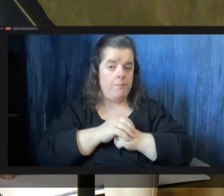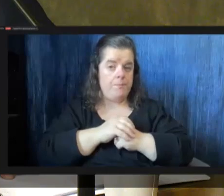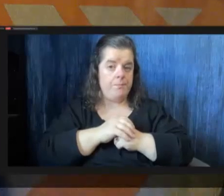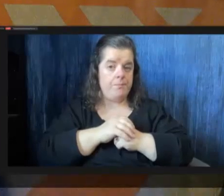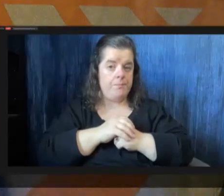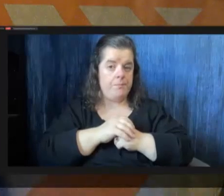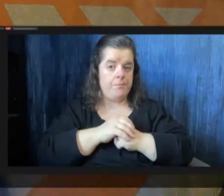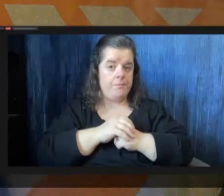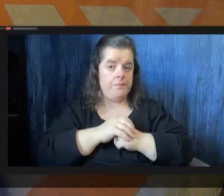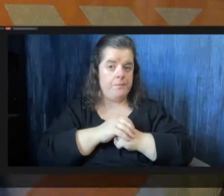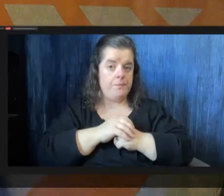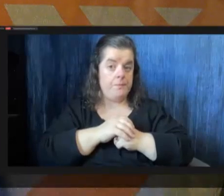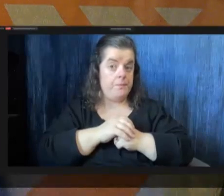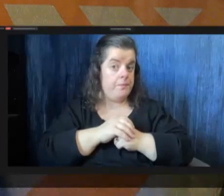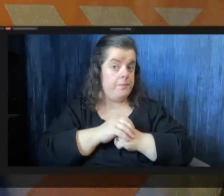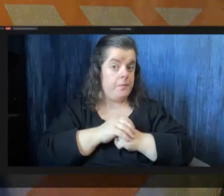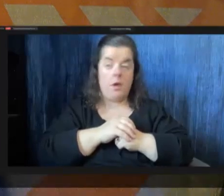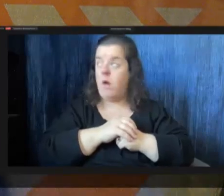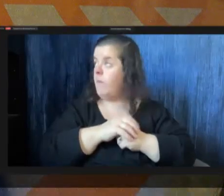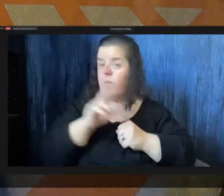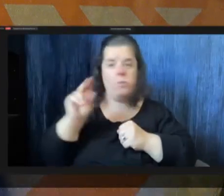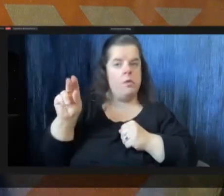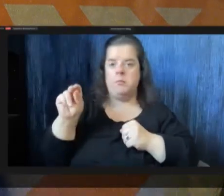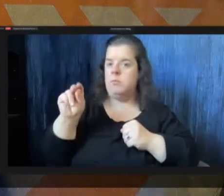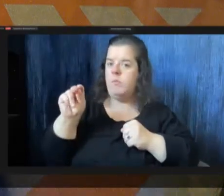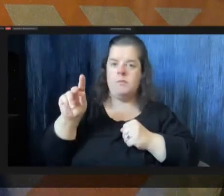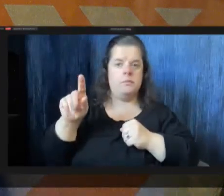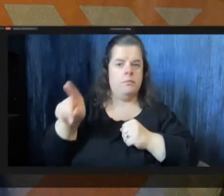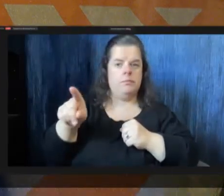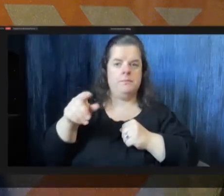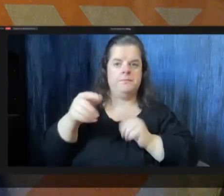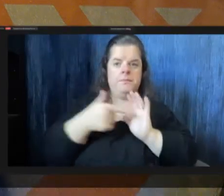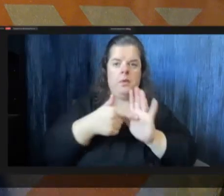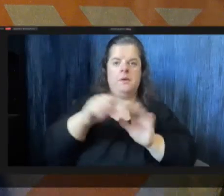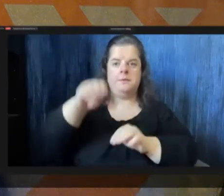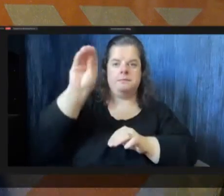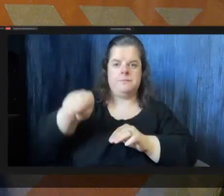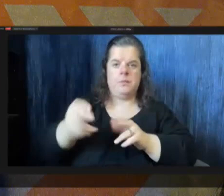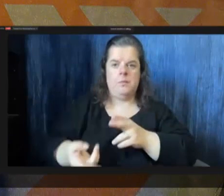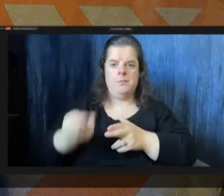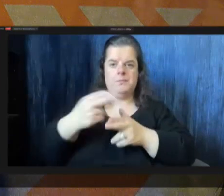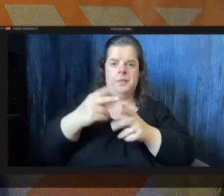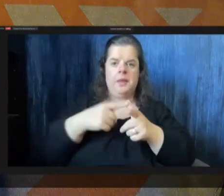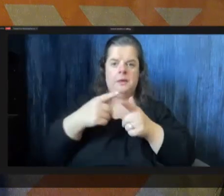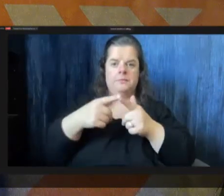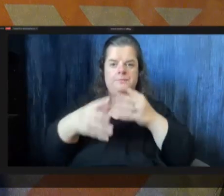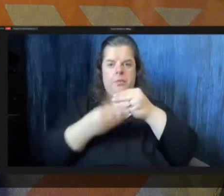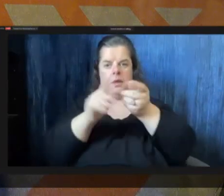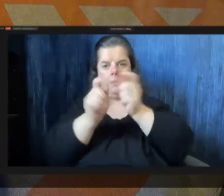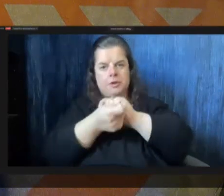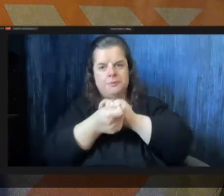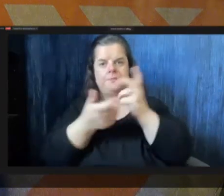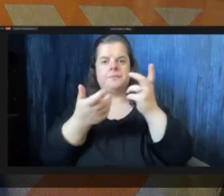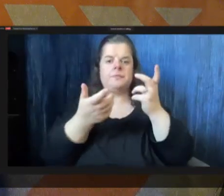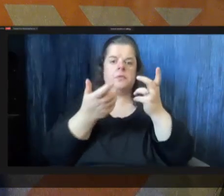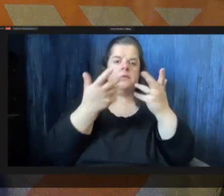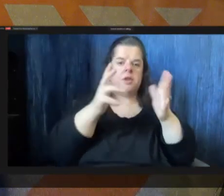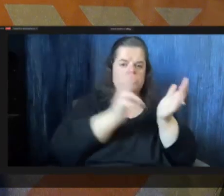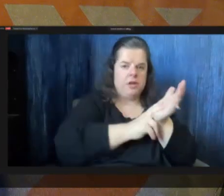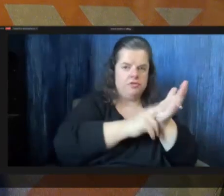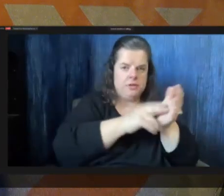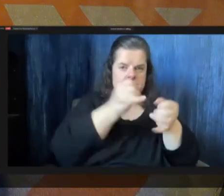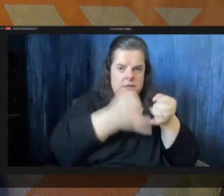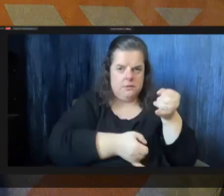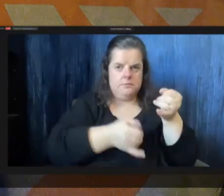did they show zero percent no they they showed a percentage increase but then we had to amend the budget once the contract was it was higher yes